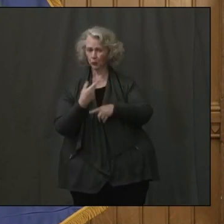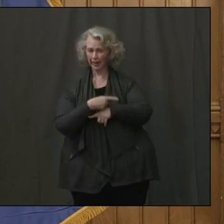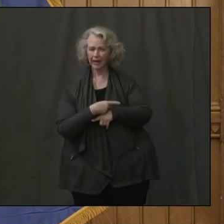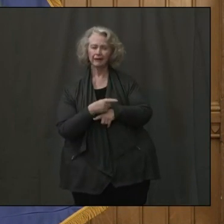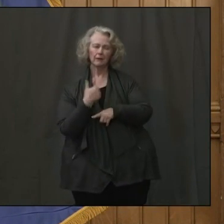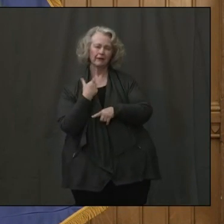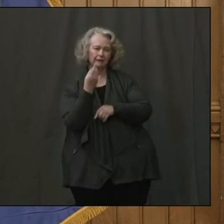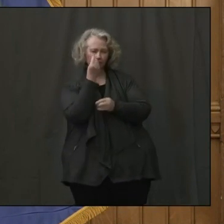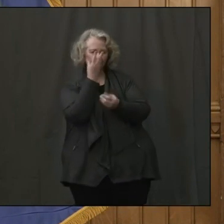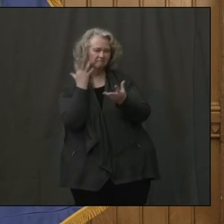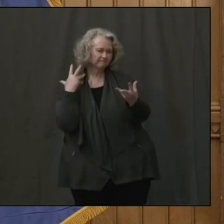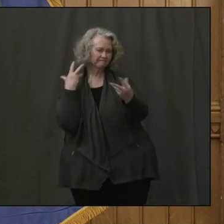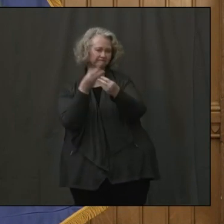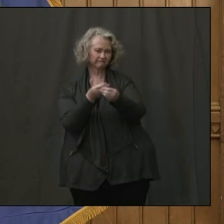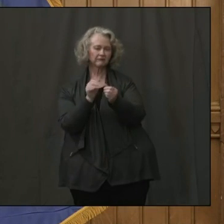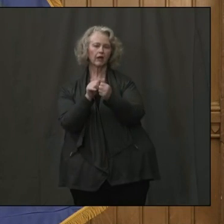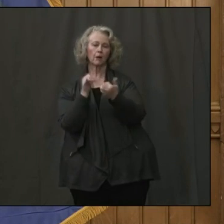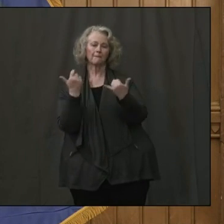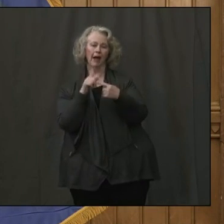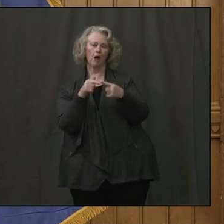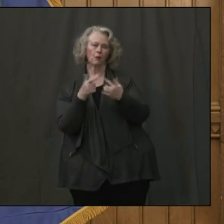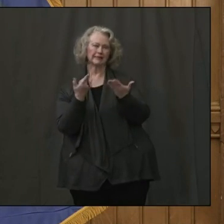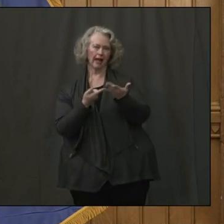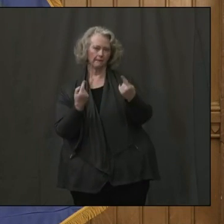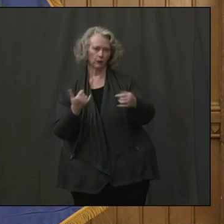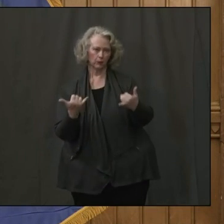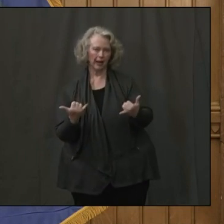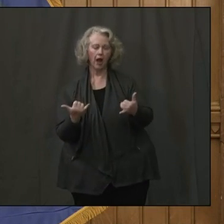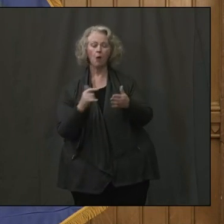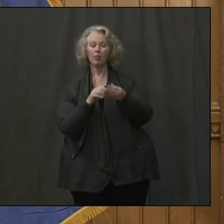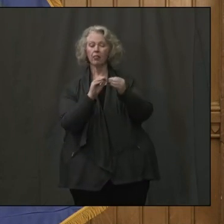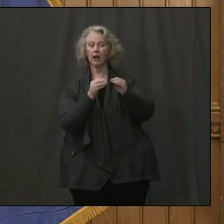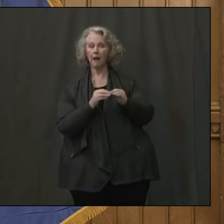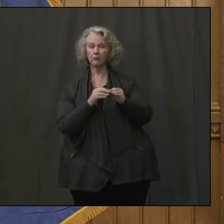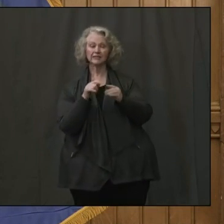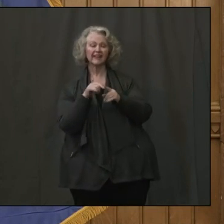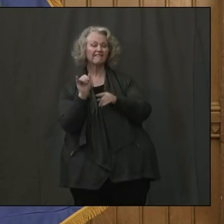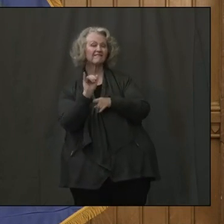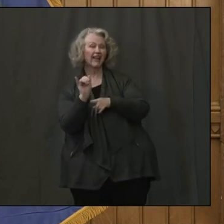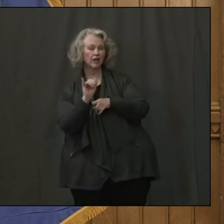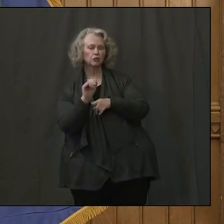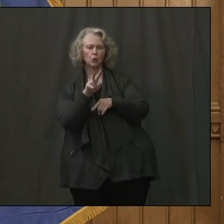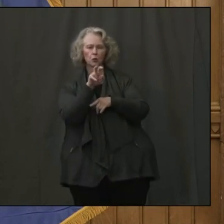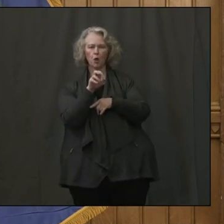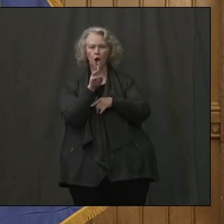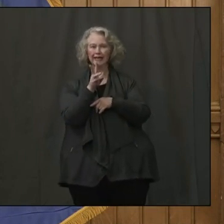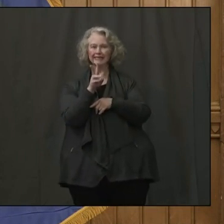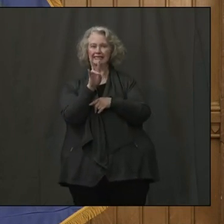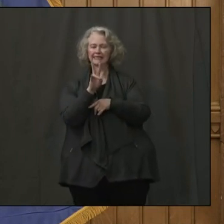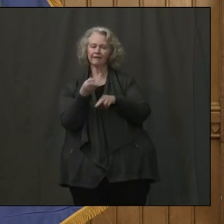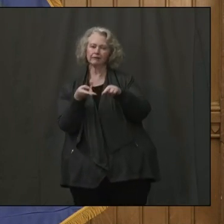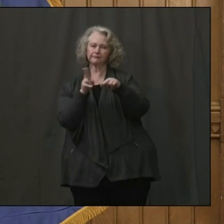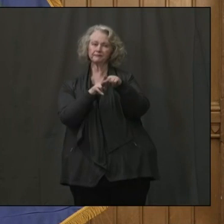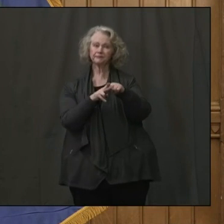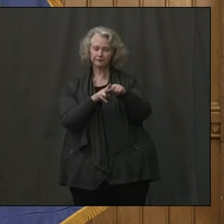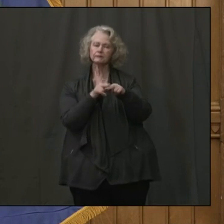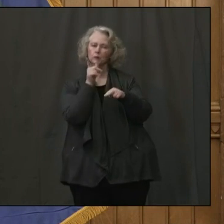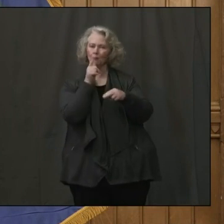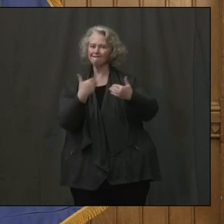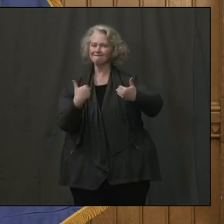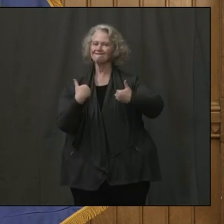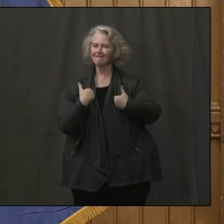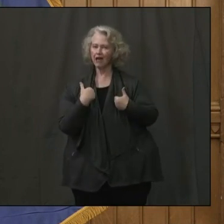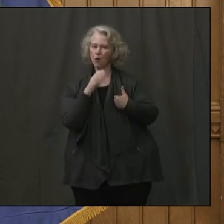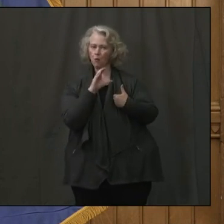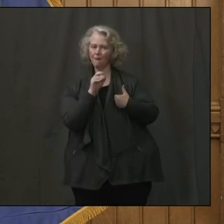We just got the current numbers as regards infections. That's 267 additional positive tests